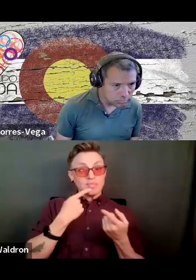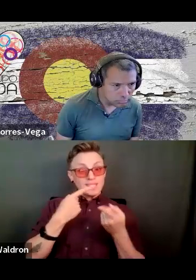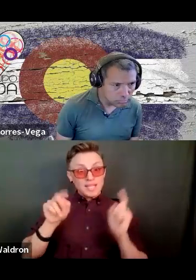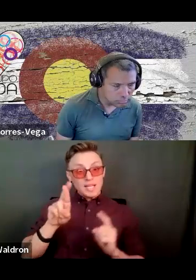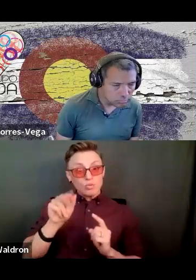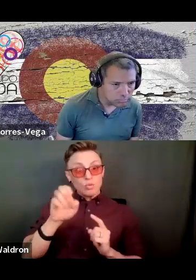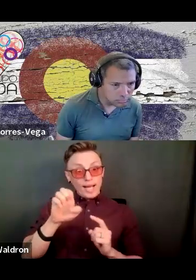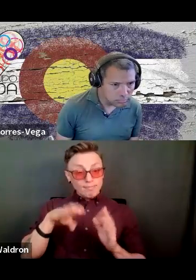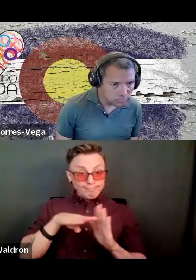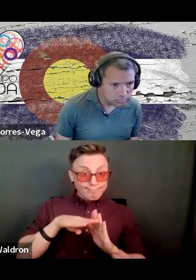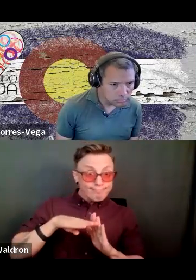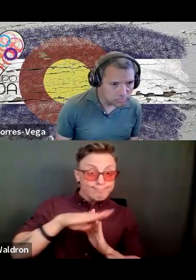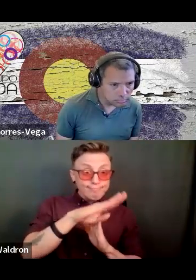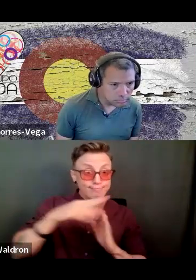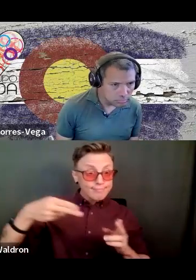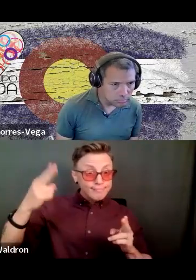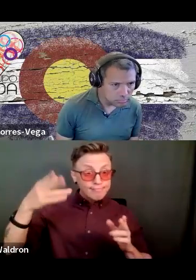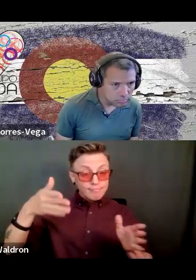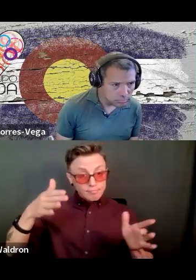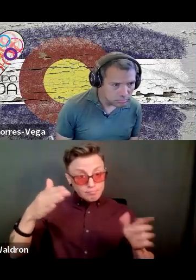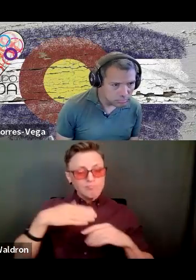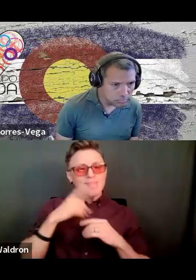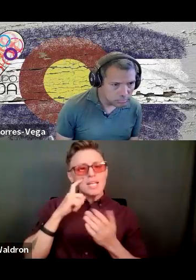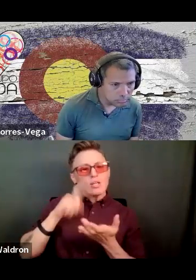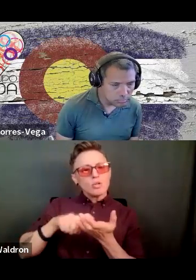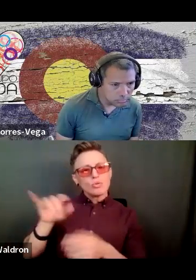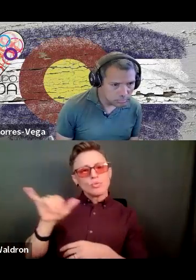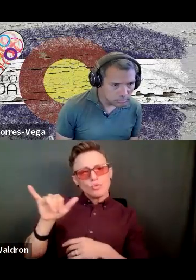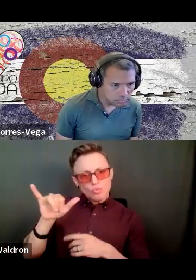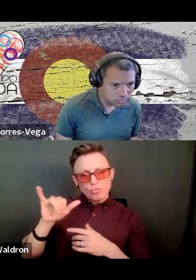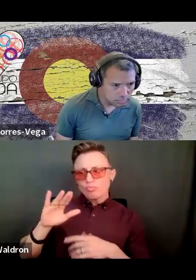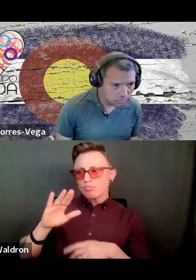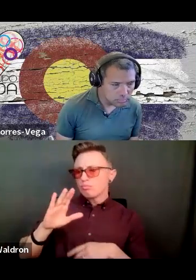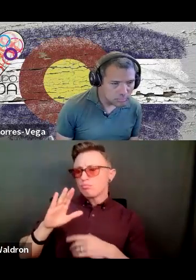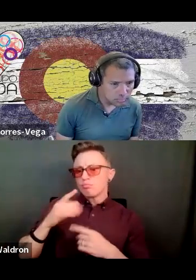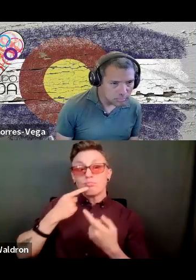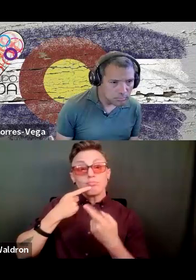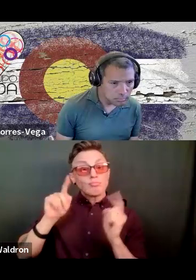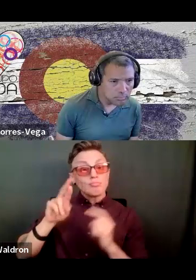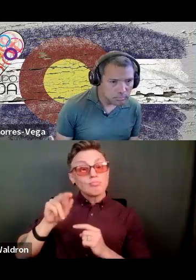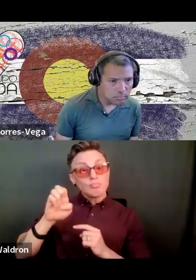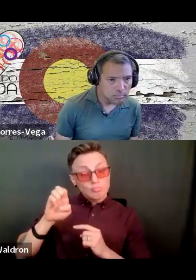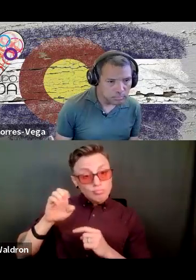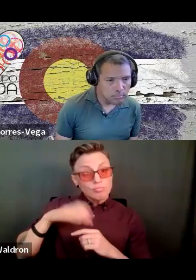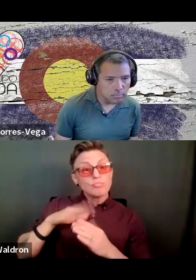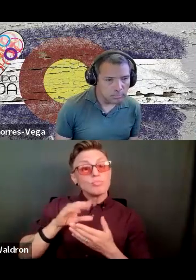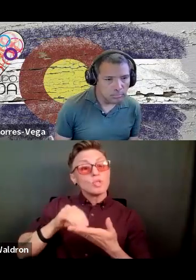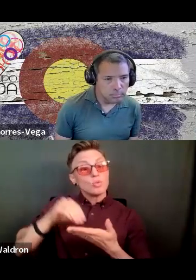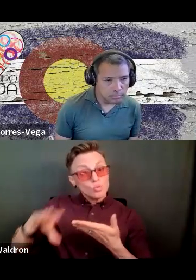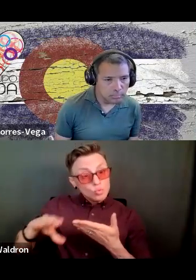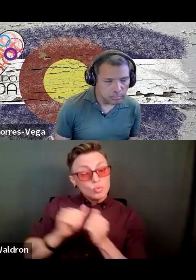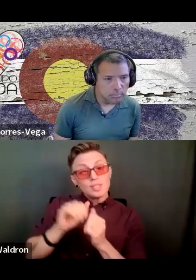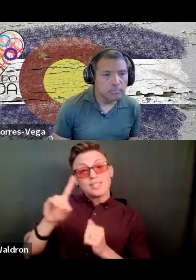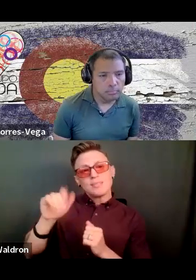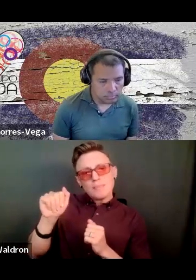I started noticing the success rates and outcomes for students with disabilities in higher education was much